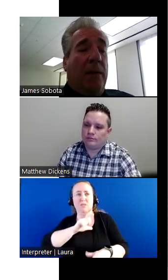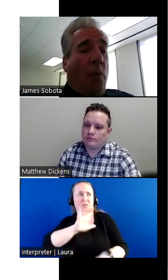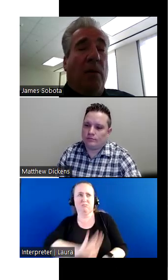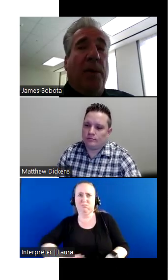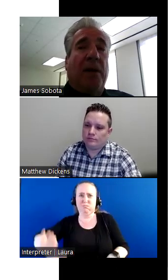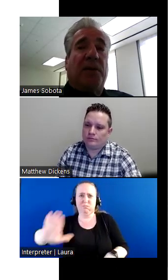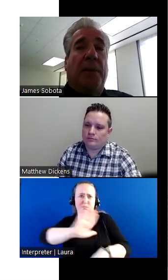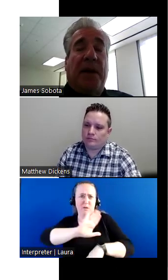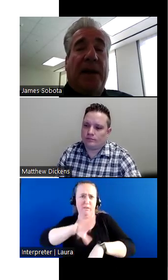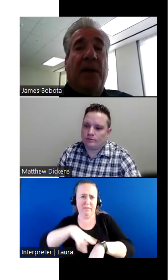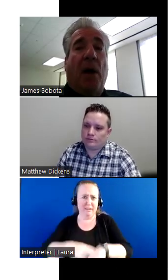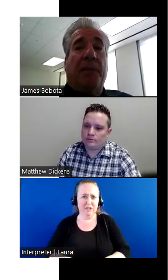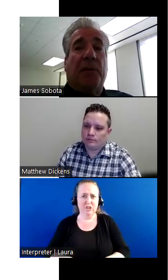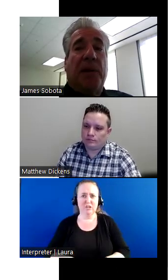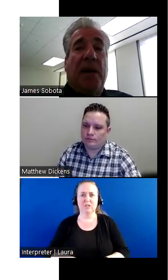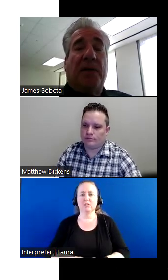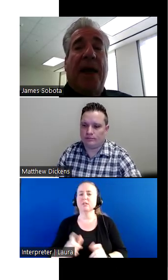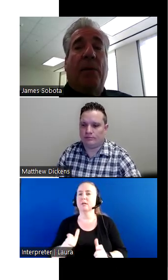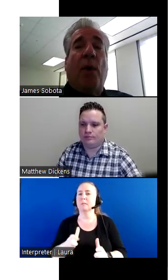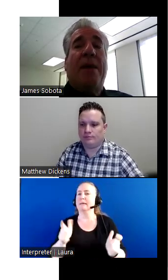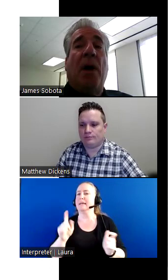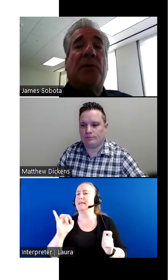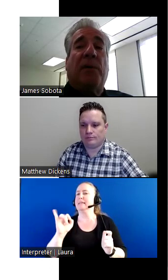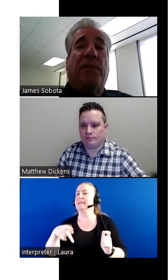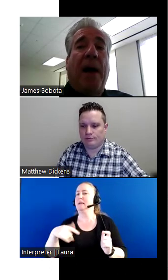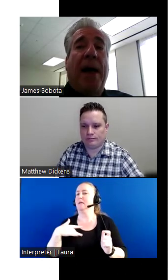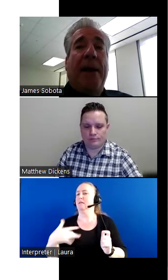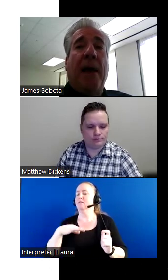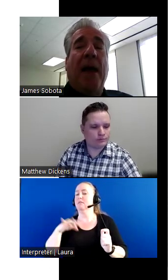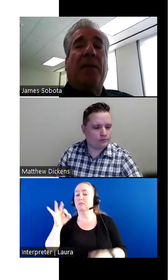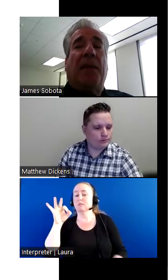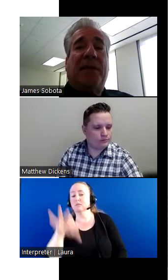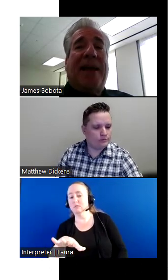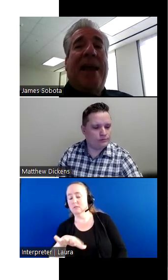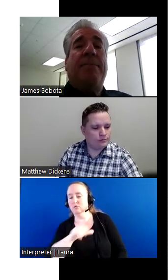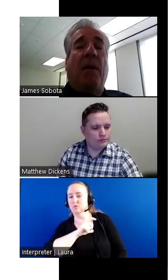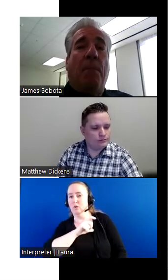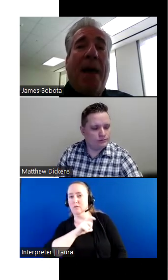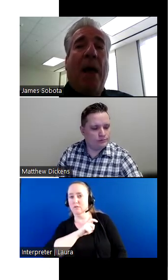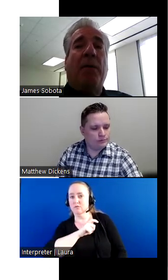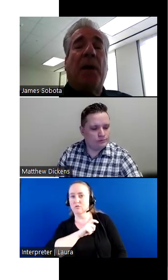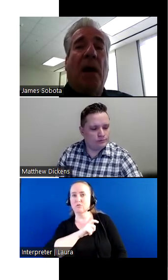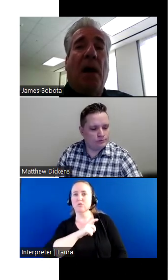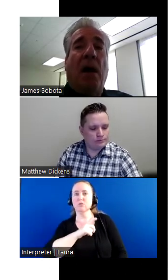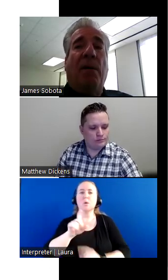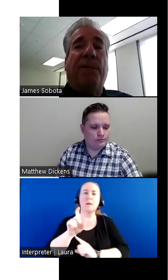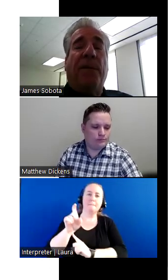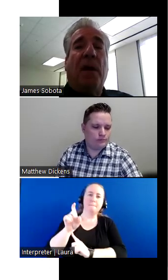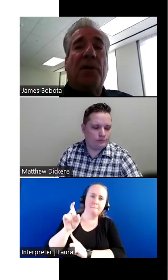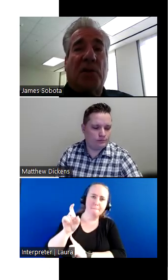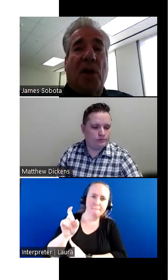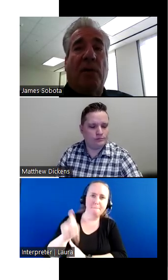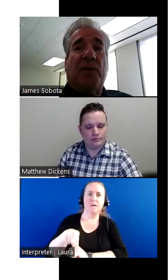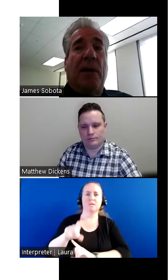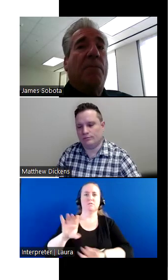And one of the biggest tips that I give the officers is that we must provide the same amount of